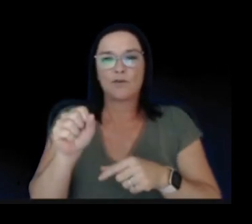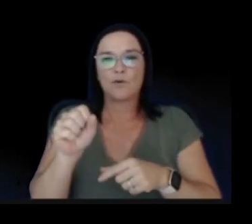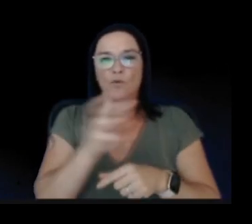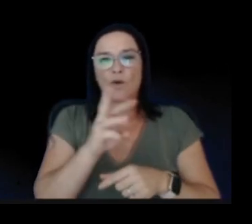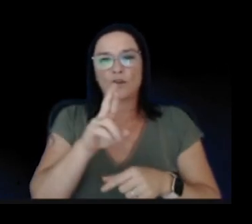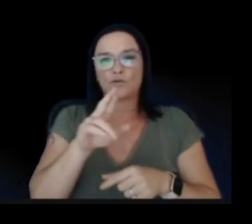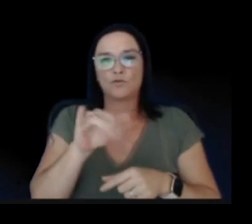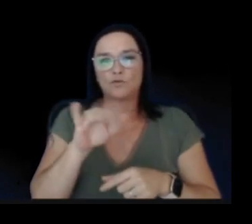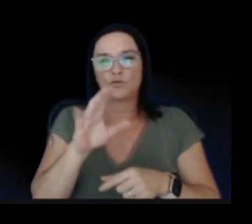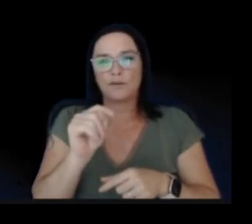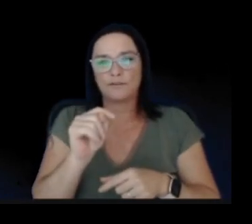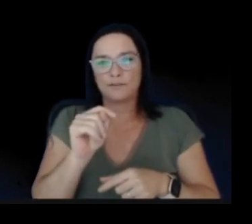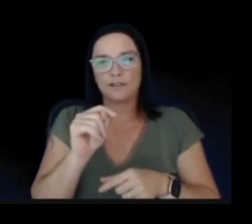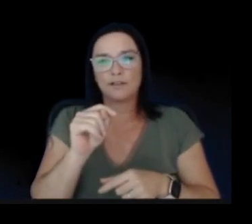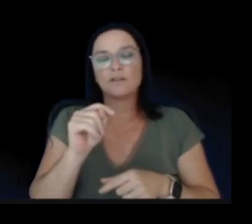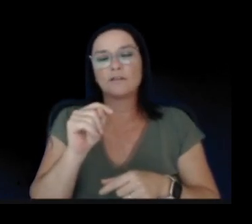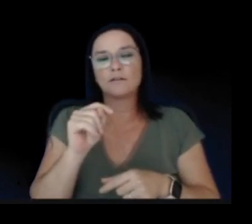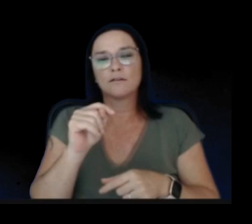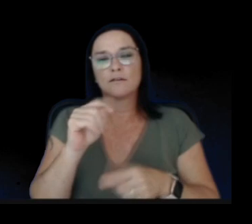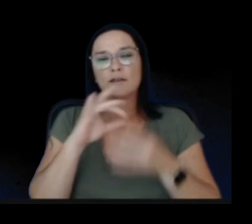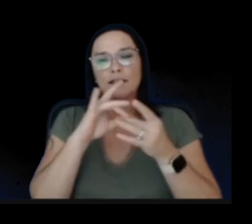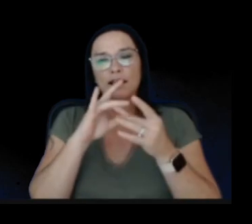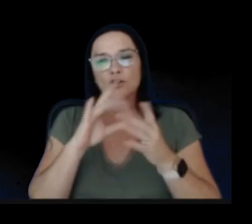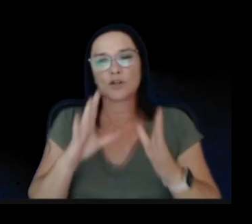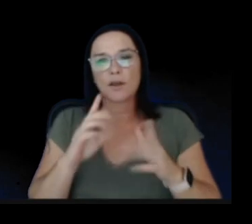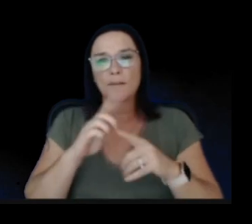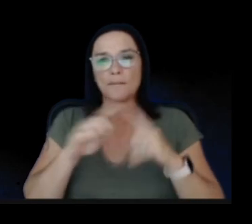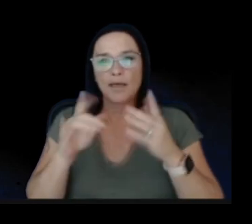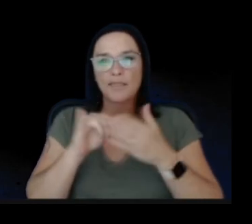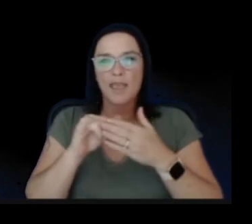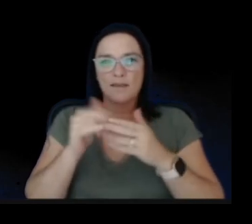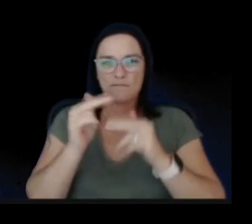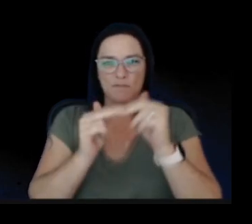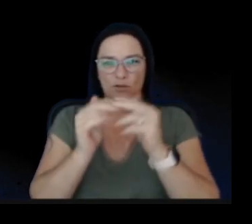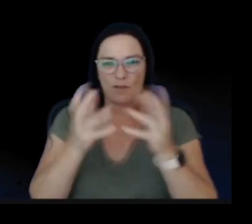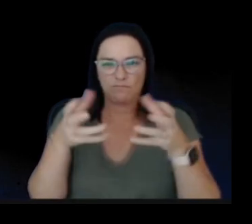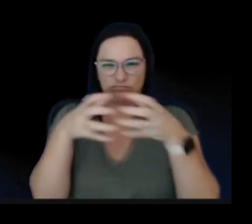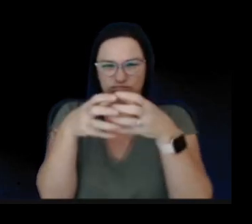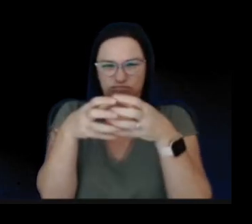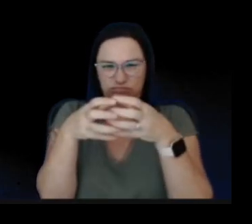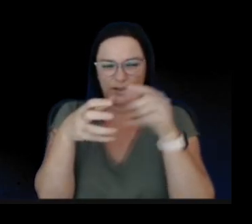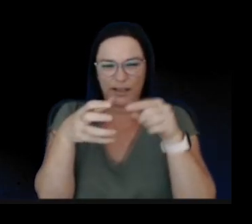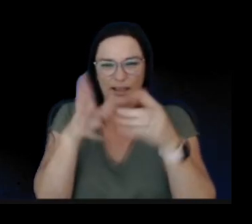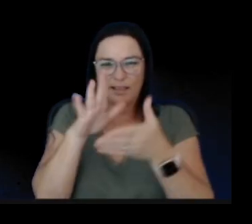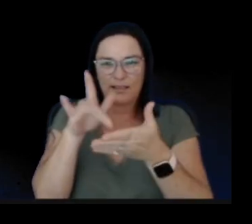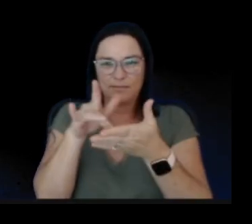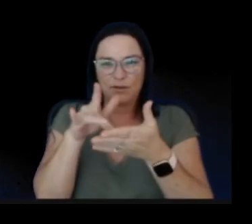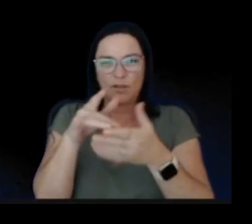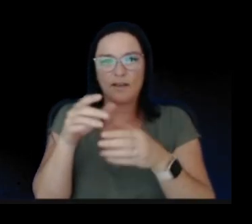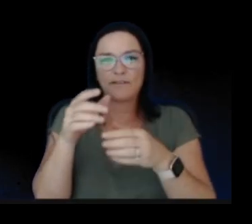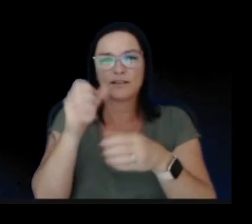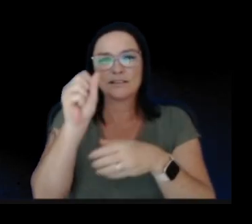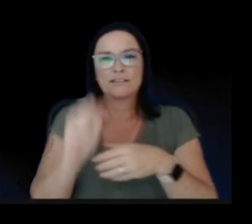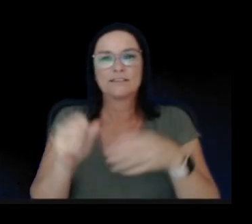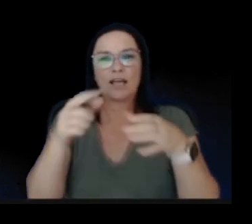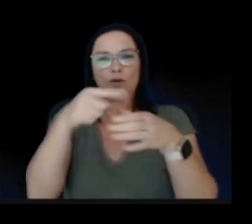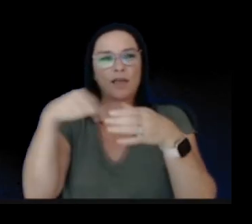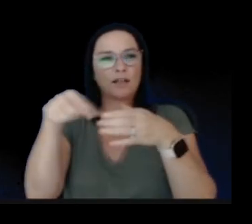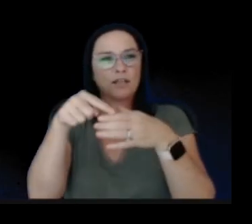But really the nexus of buildup seems to be right in here in the south caldera. There's nothing alarming yet.